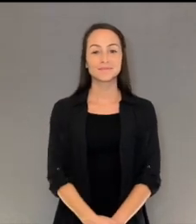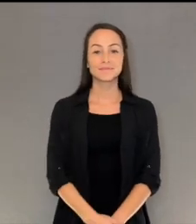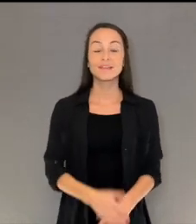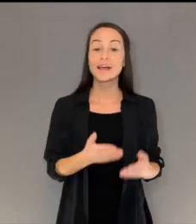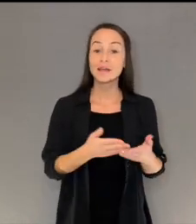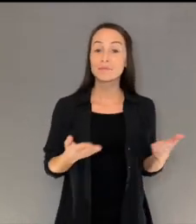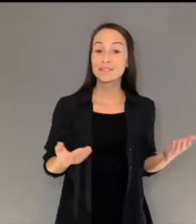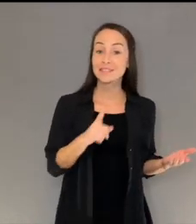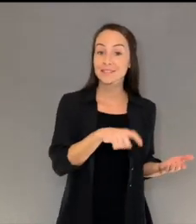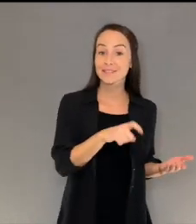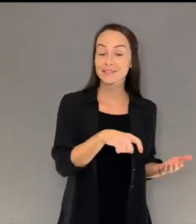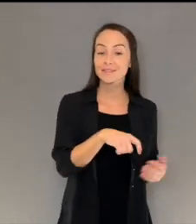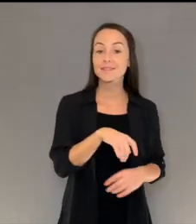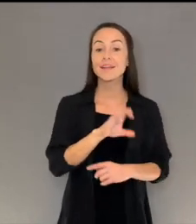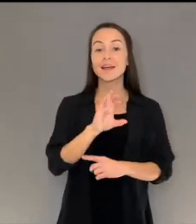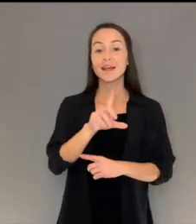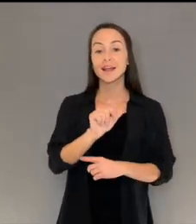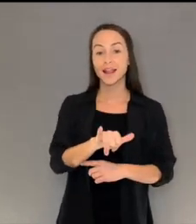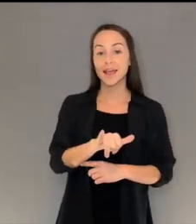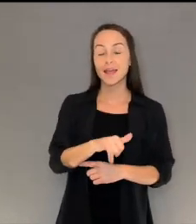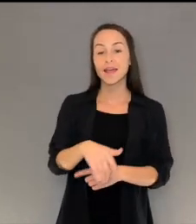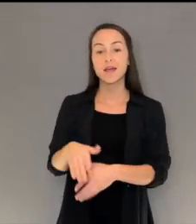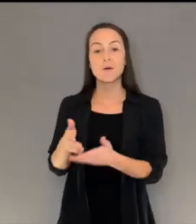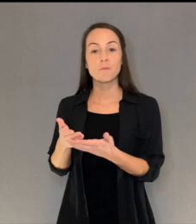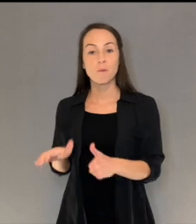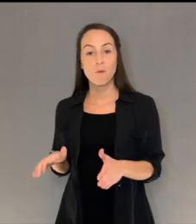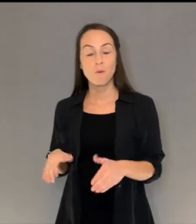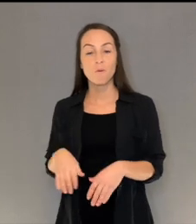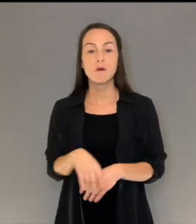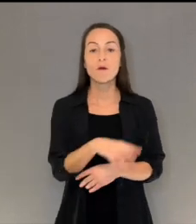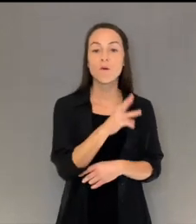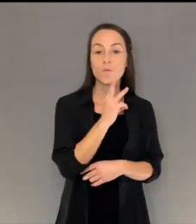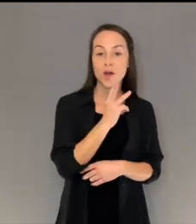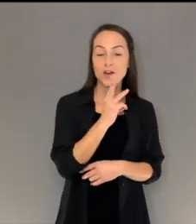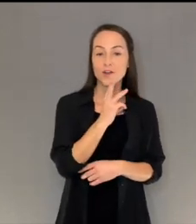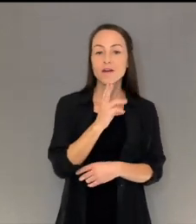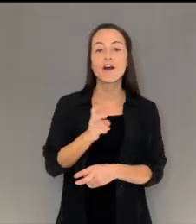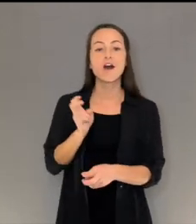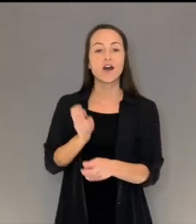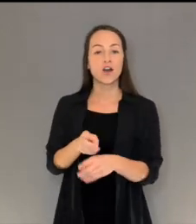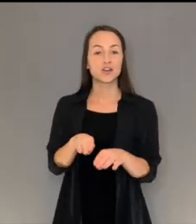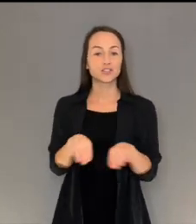Materials, Clay, Bowl, Water, Hard Surface